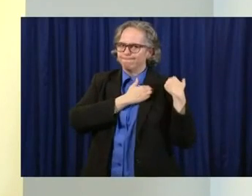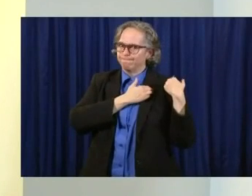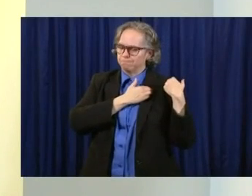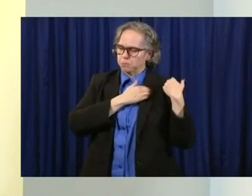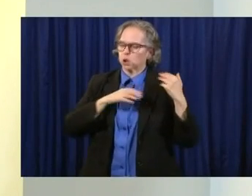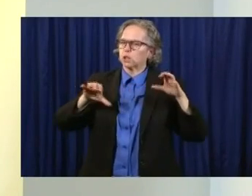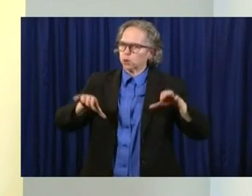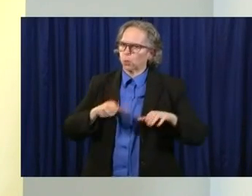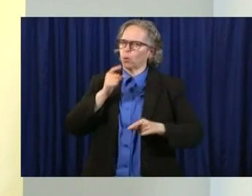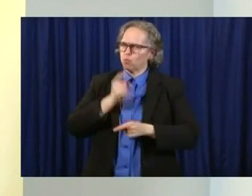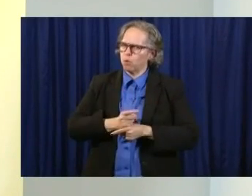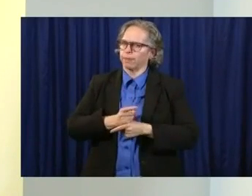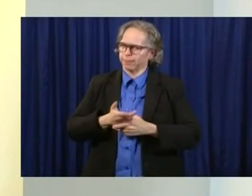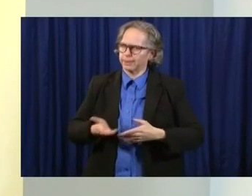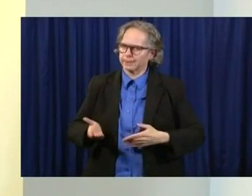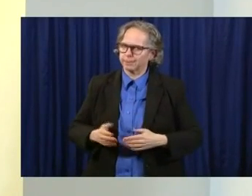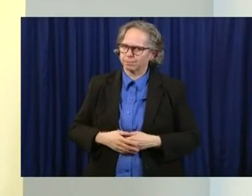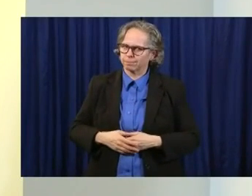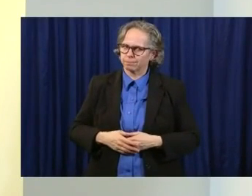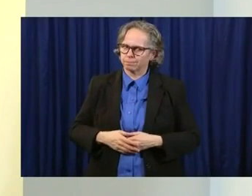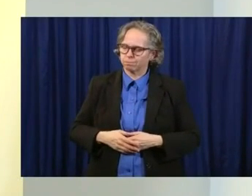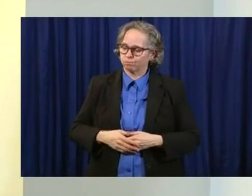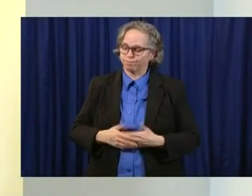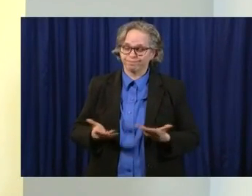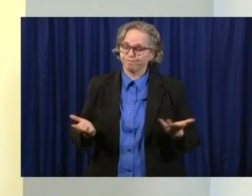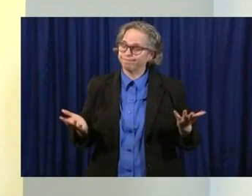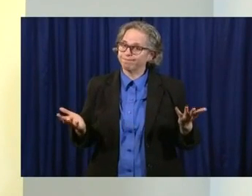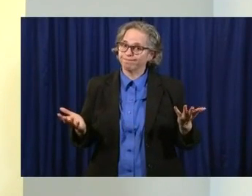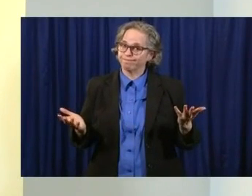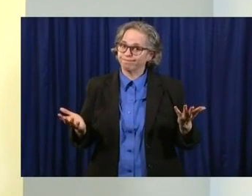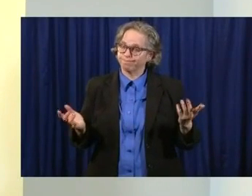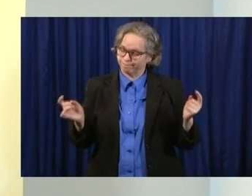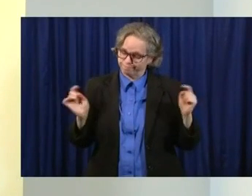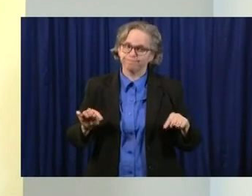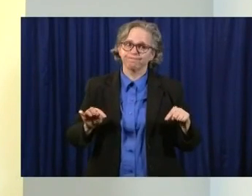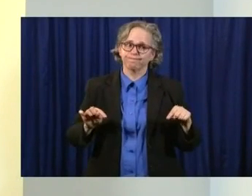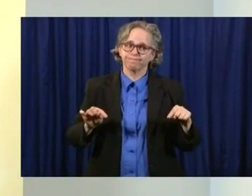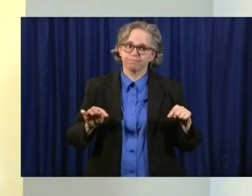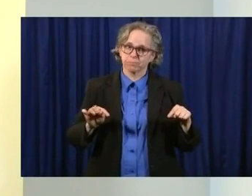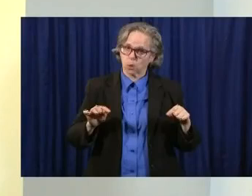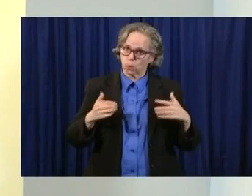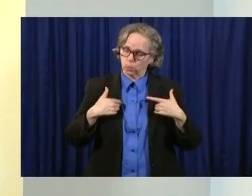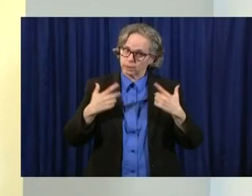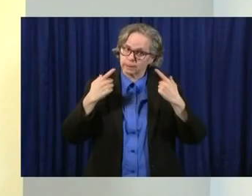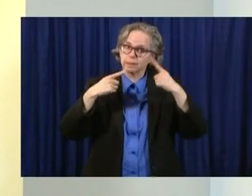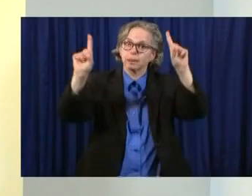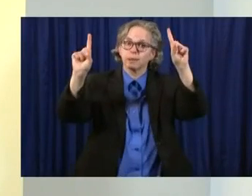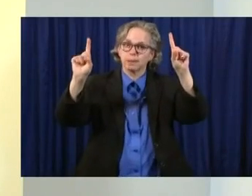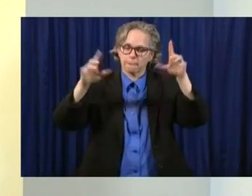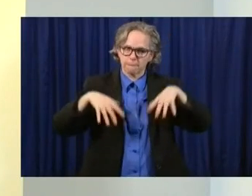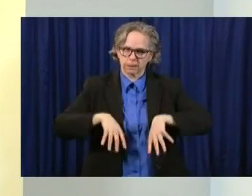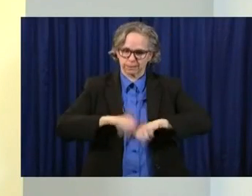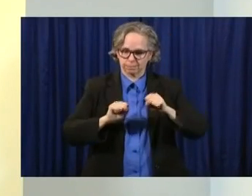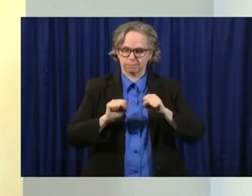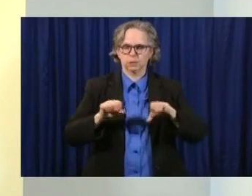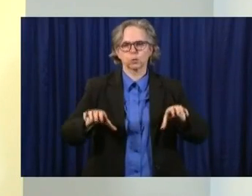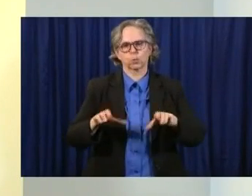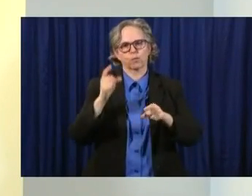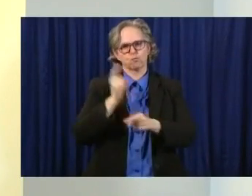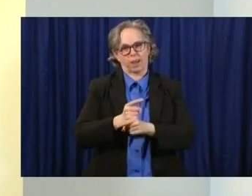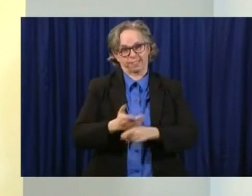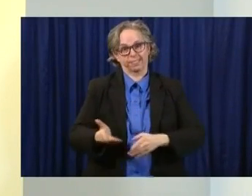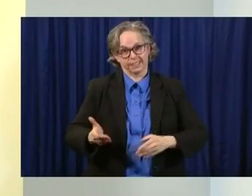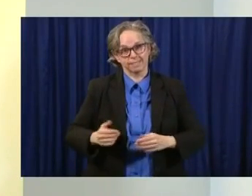There's no other way. There's no other way for us to be successful. We are going to have to exercise